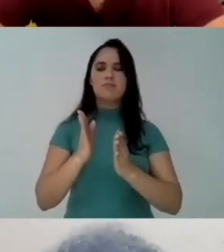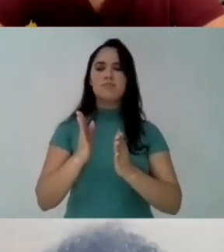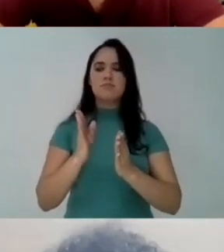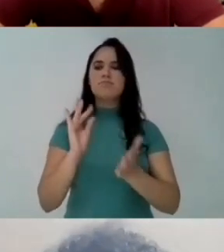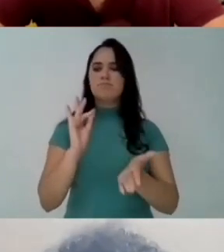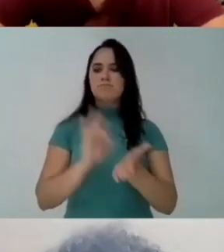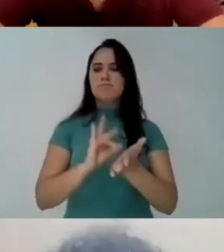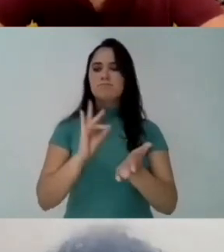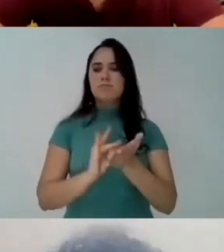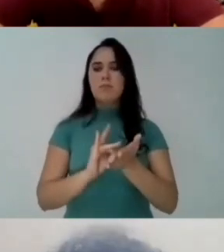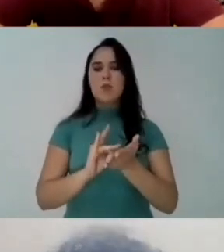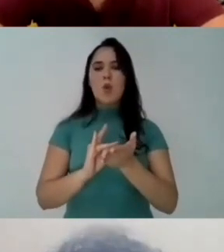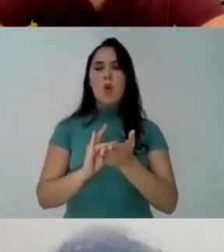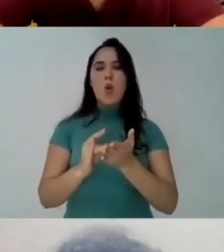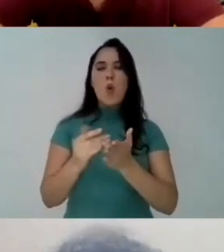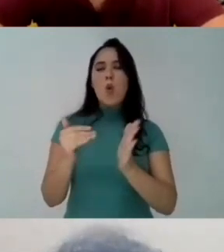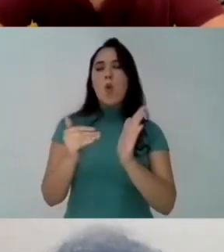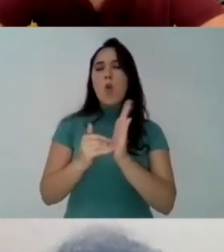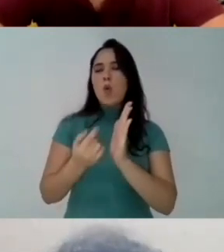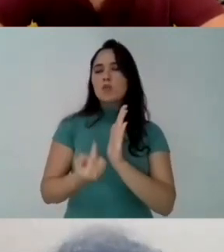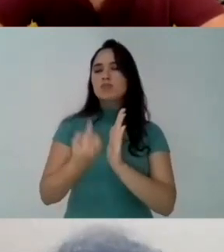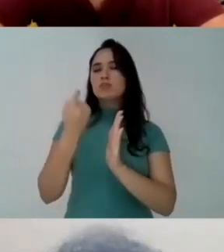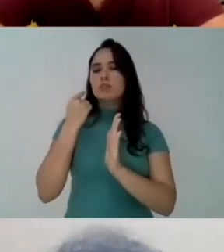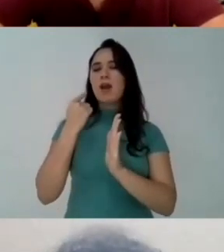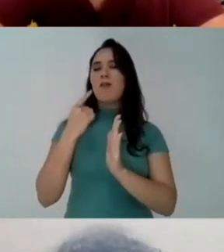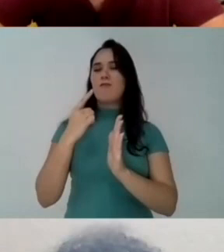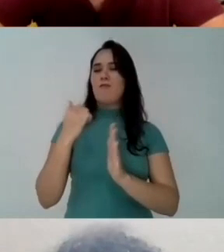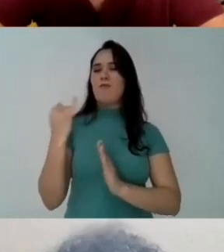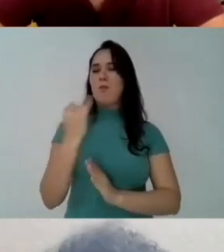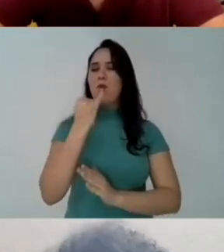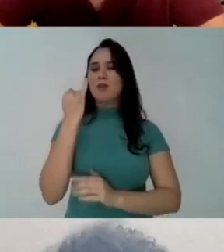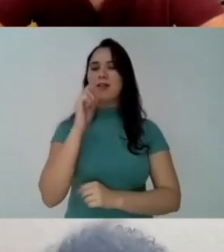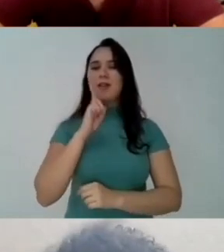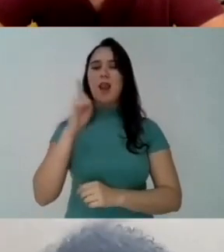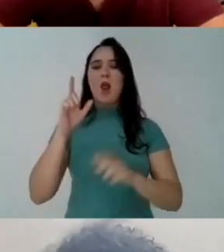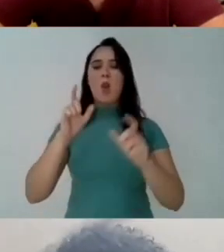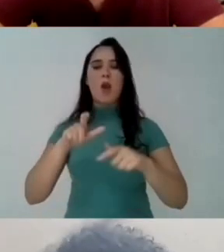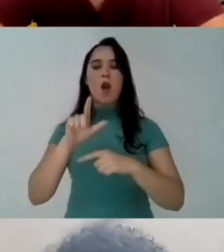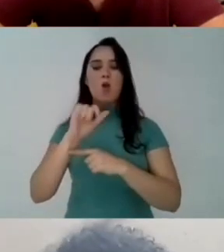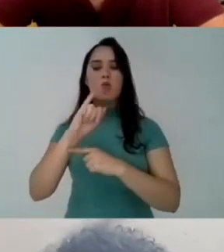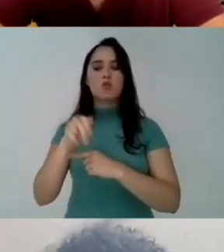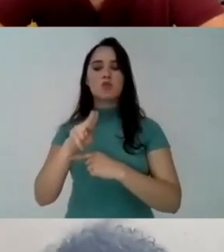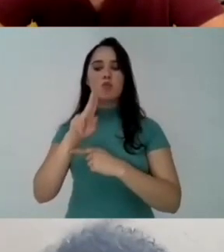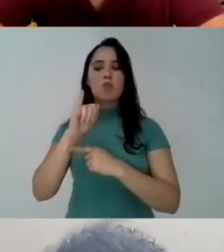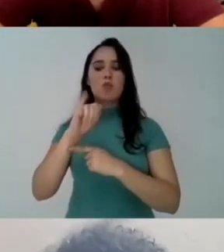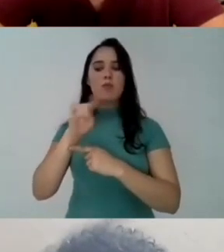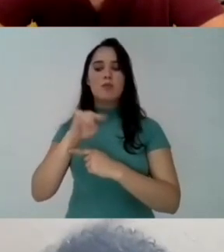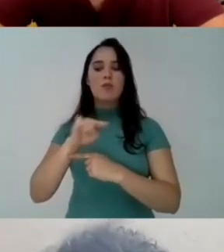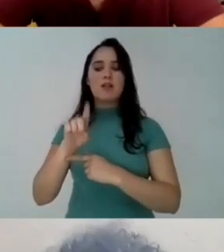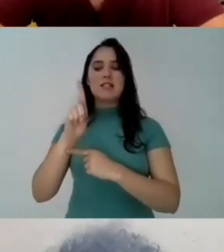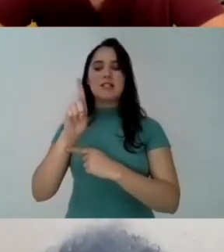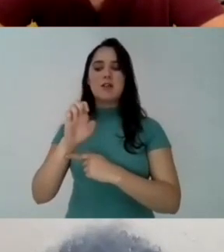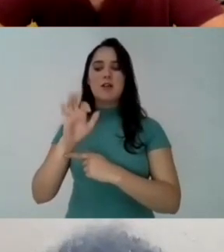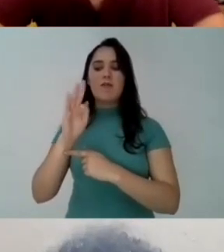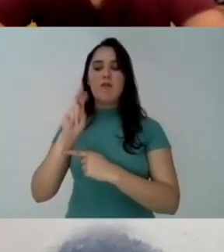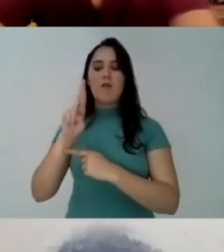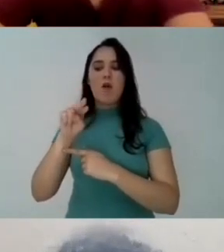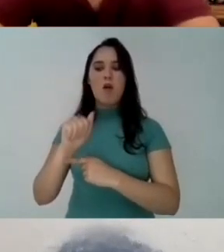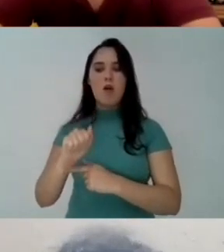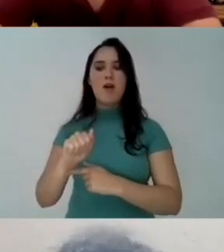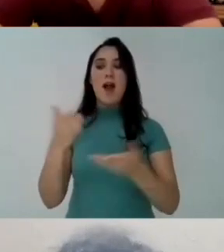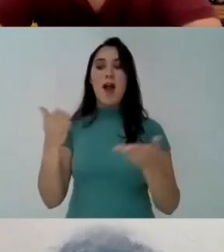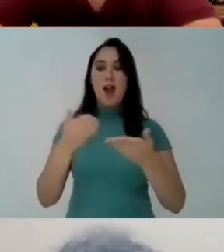we are creating spaces for this very localized debate And we also